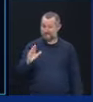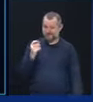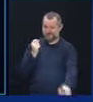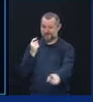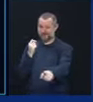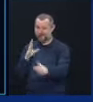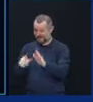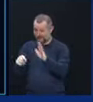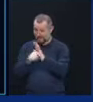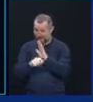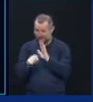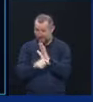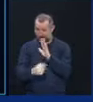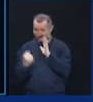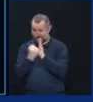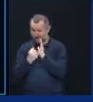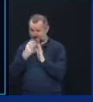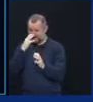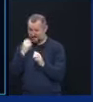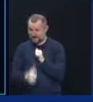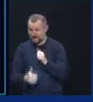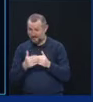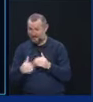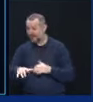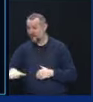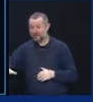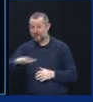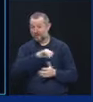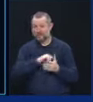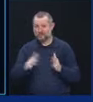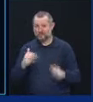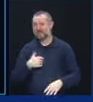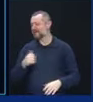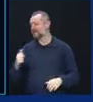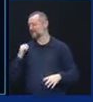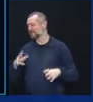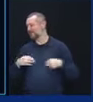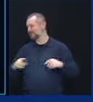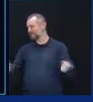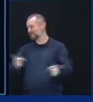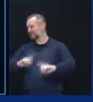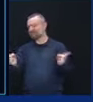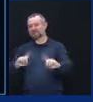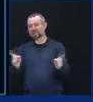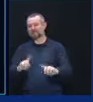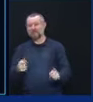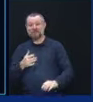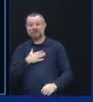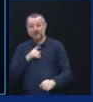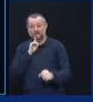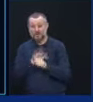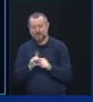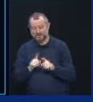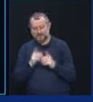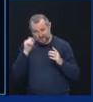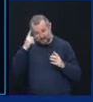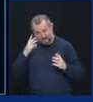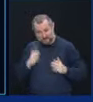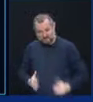things to New Yorkers. That goes against my oath. And that goes against who I am.